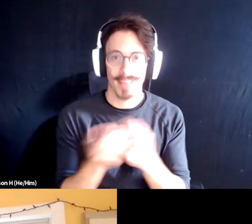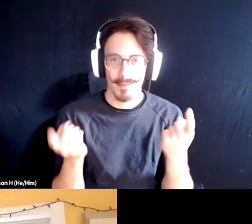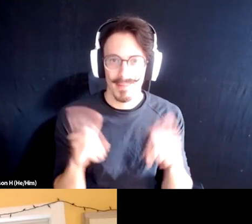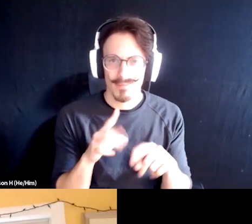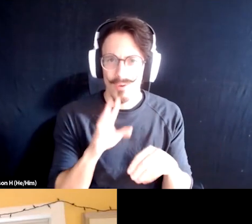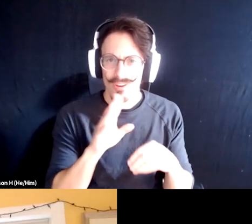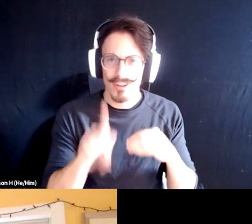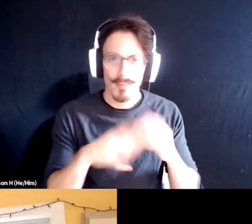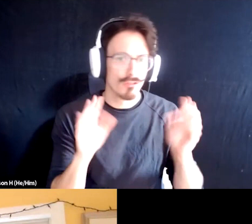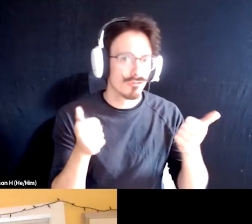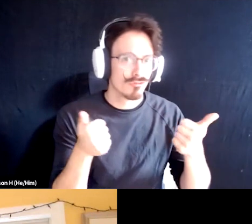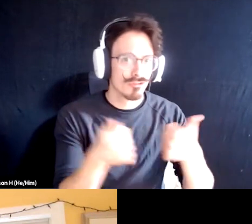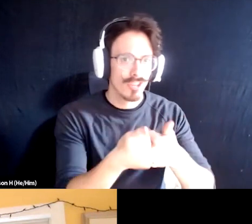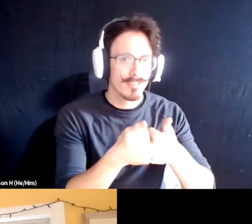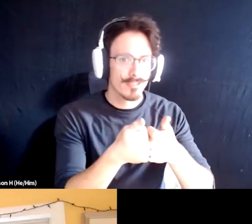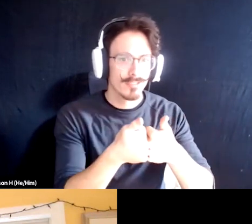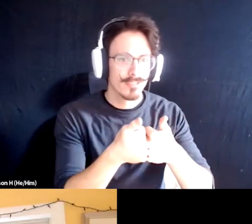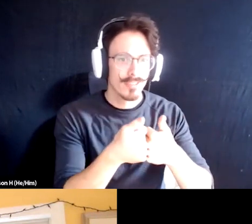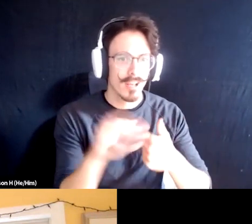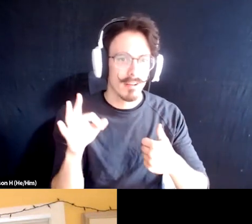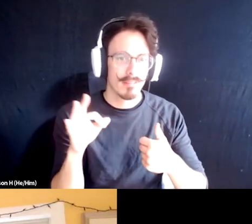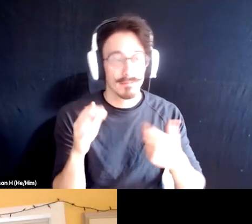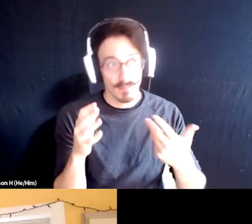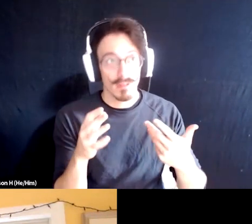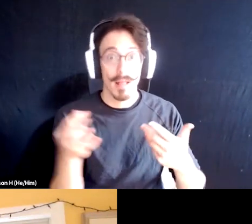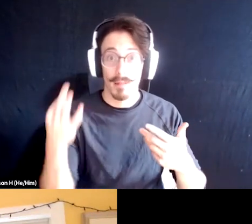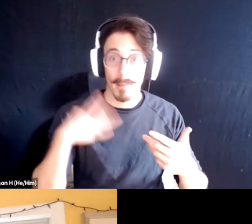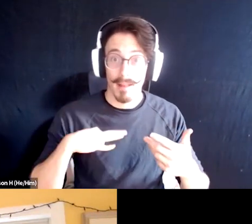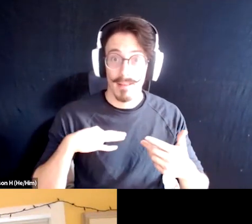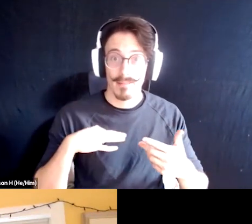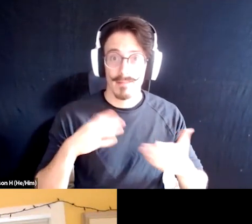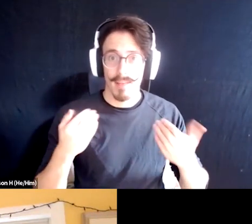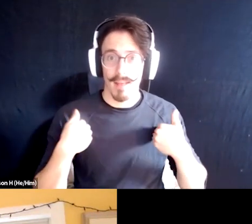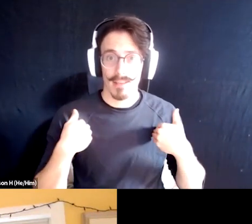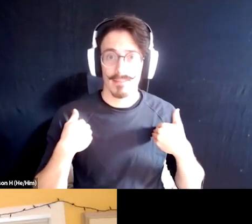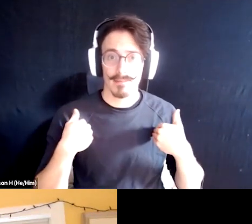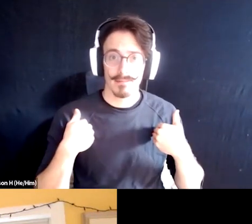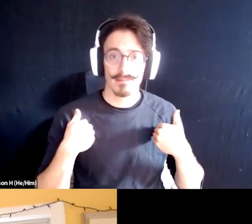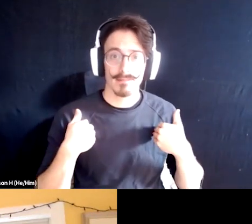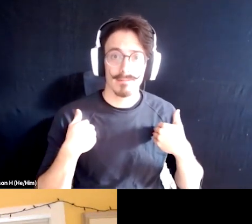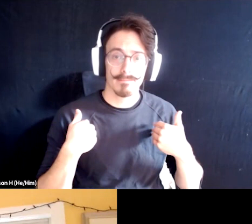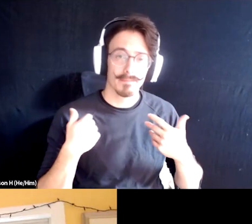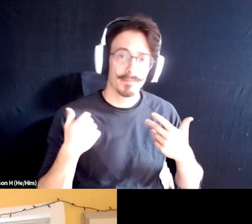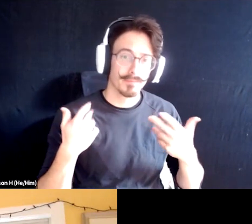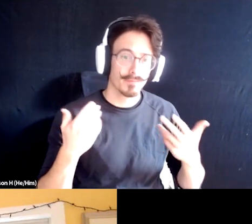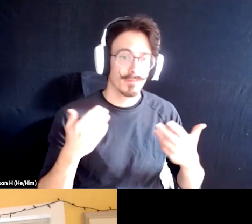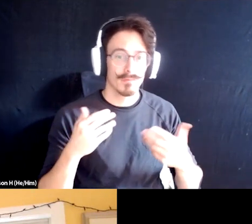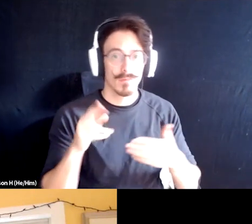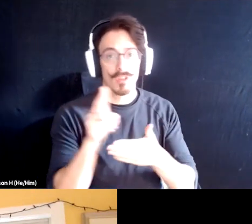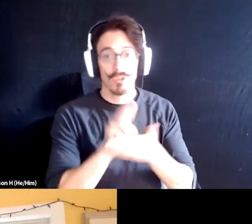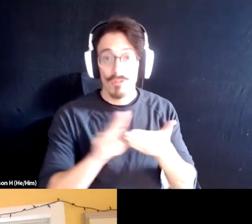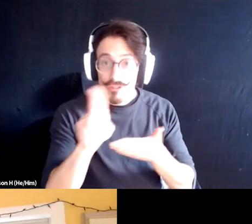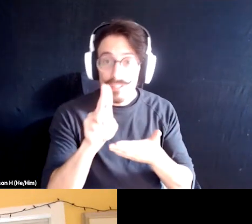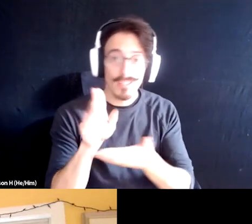talk about the challenges of and the benefits of having, you know, a university or a school